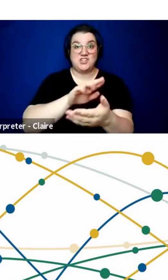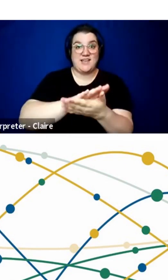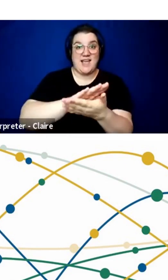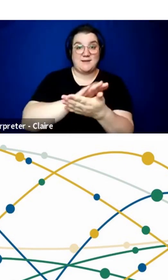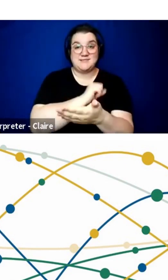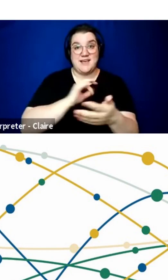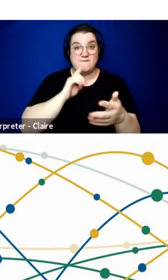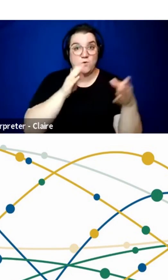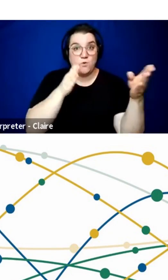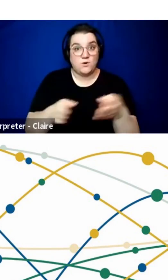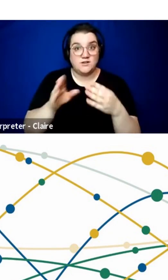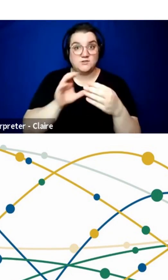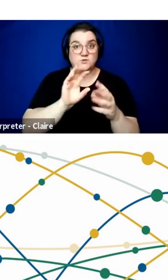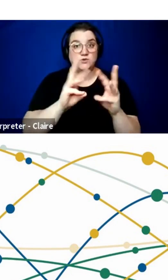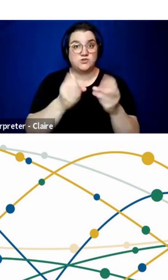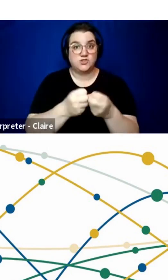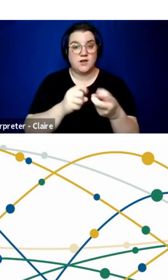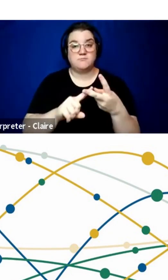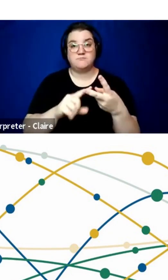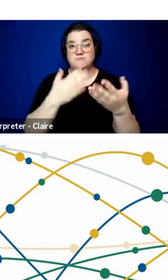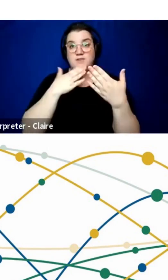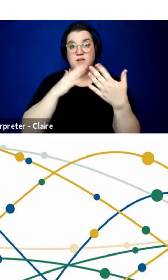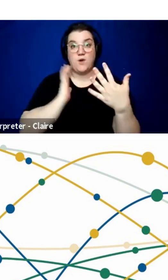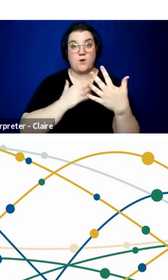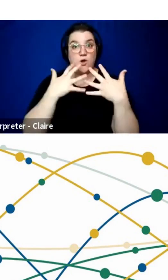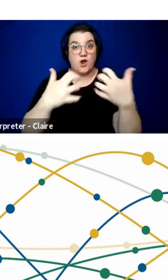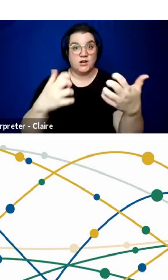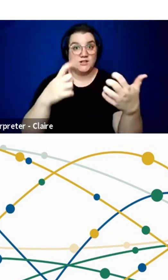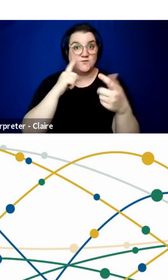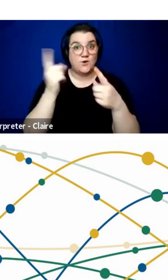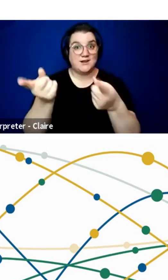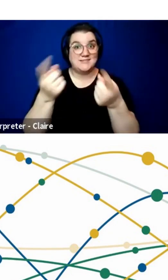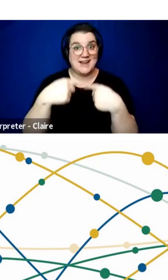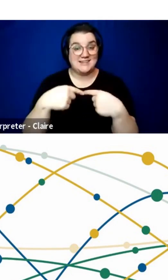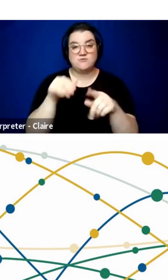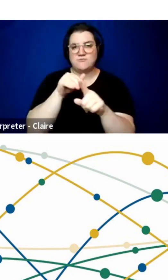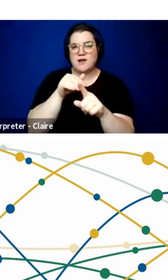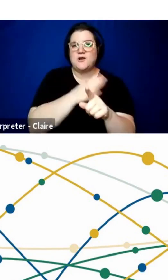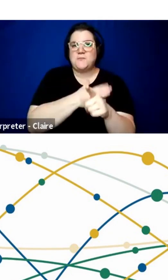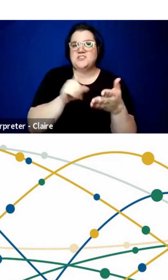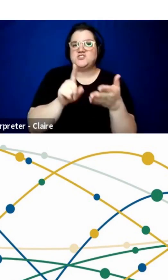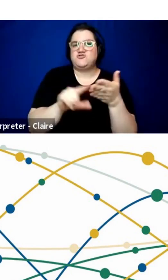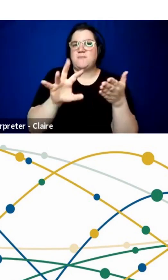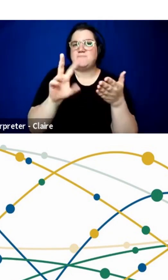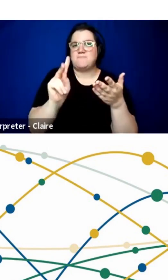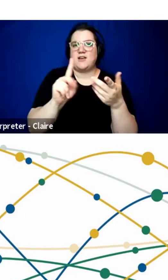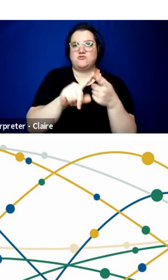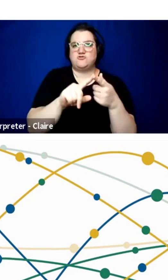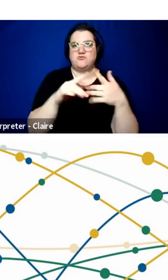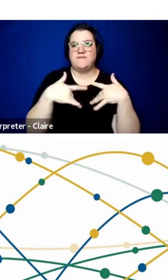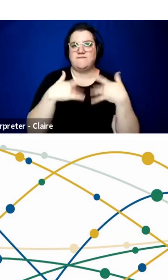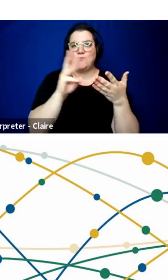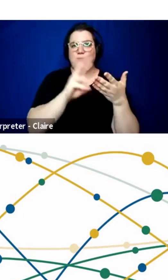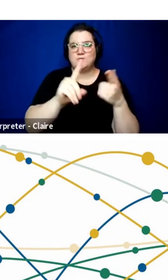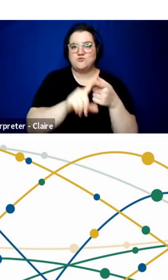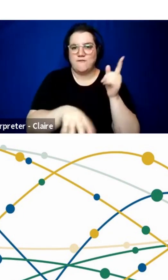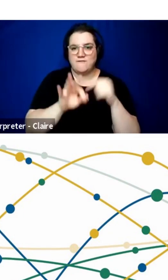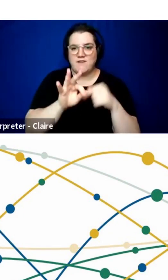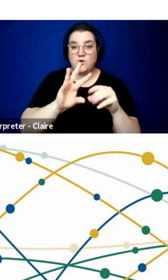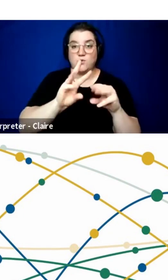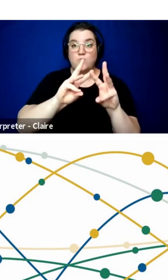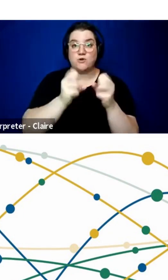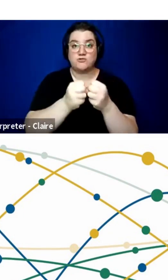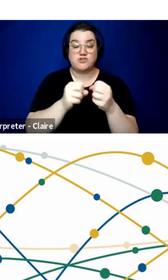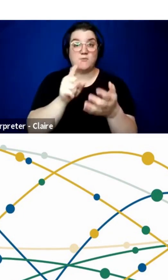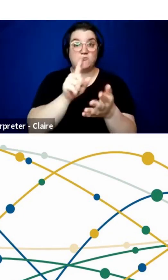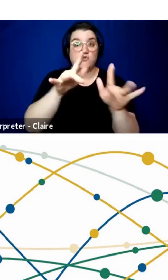the workshop and to our audience members for attending. As a reminder, please check back to the event webpage to find the workshop recording in